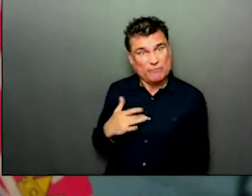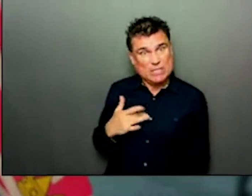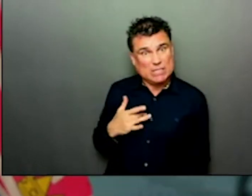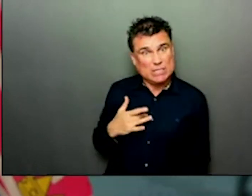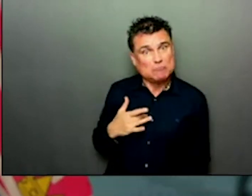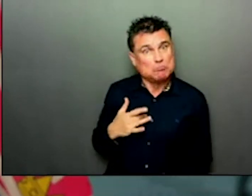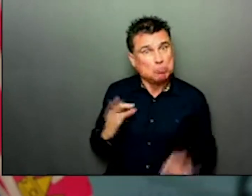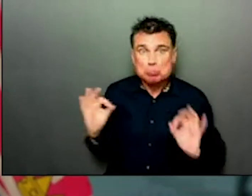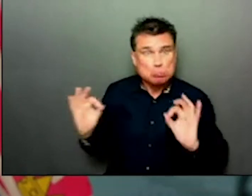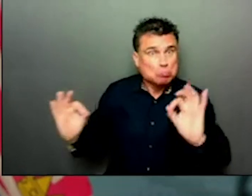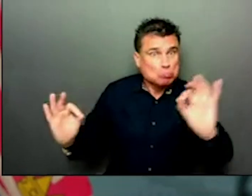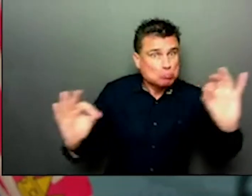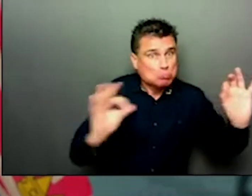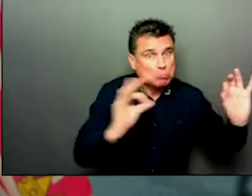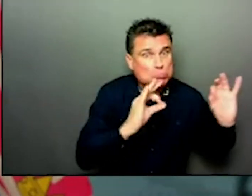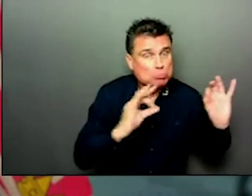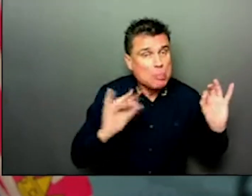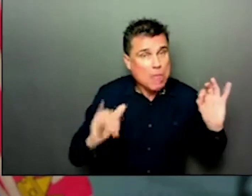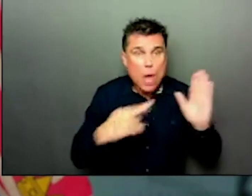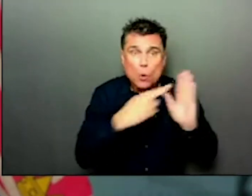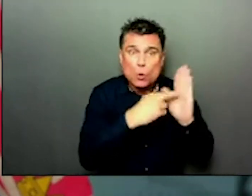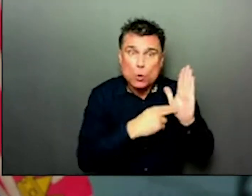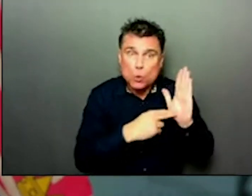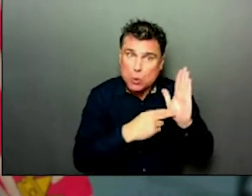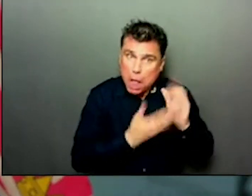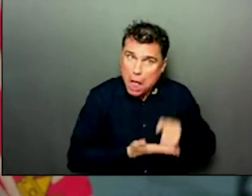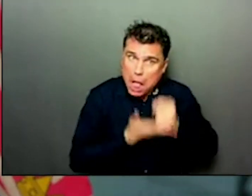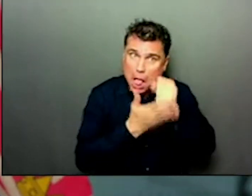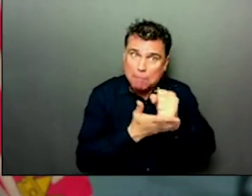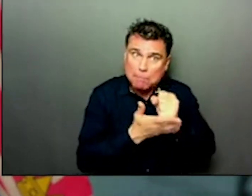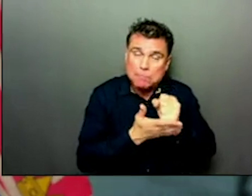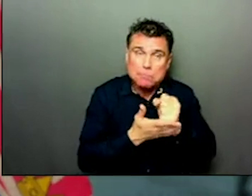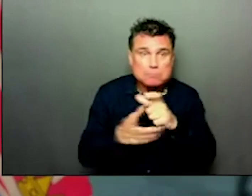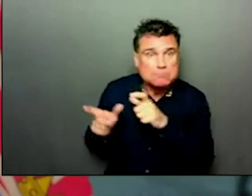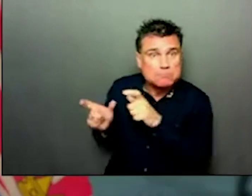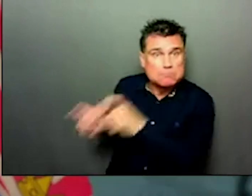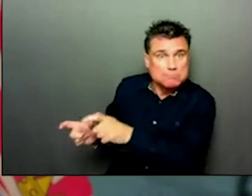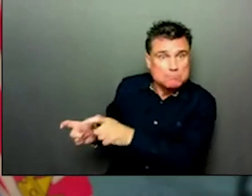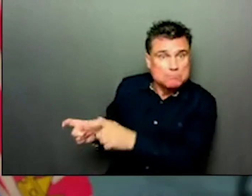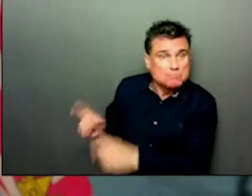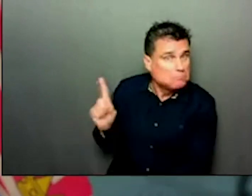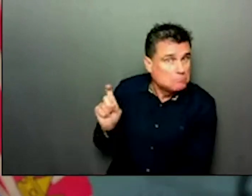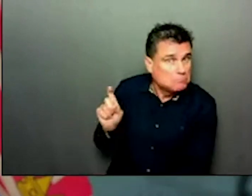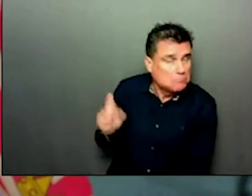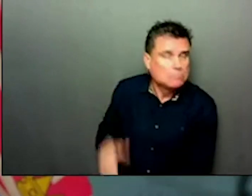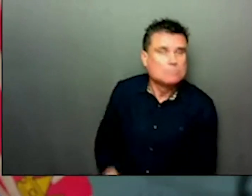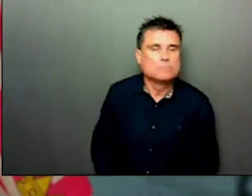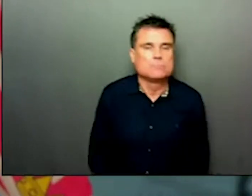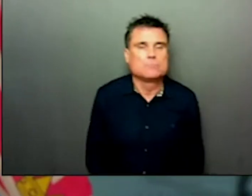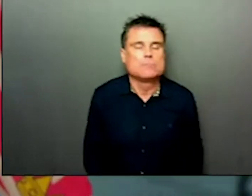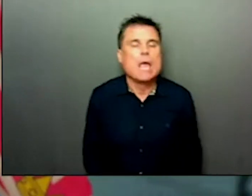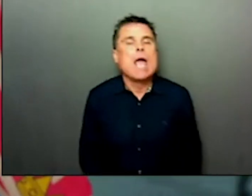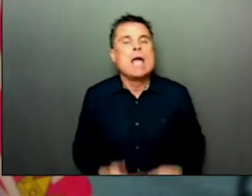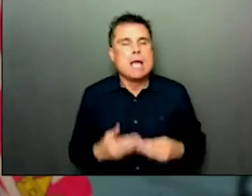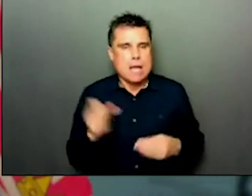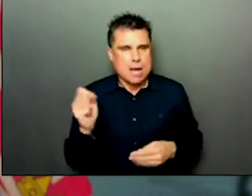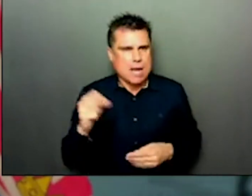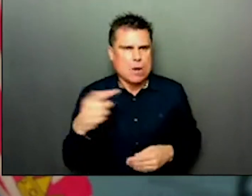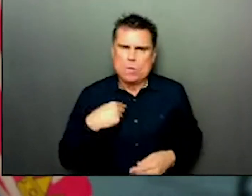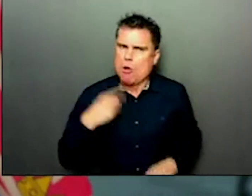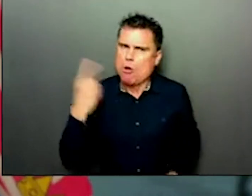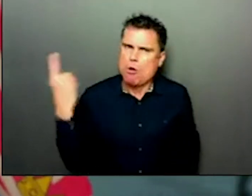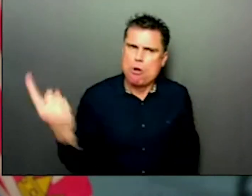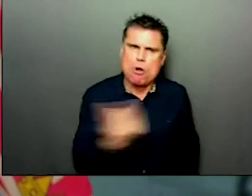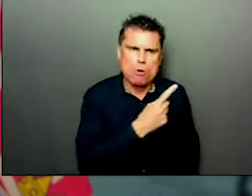restrictions. Yes, so we did refine things. We looked at things in some detail. And we do monitor where we are seeing